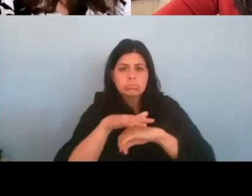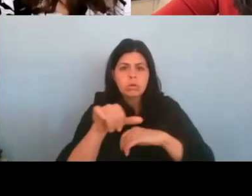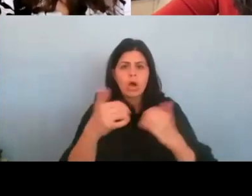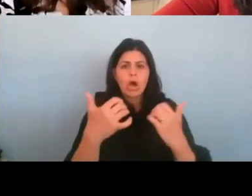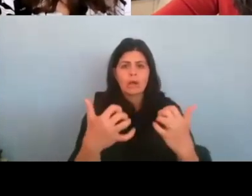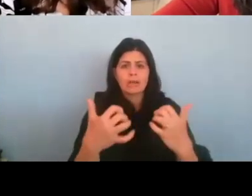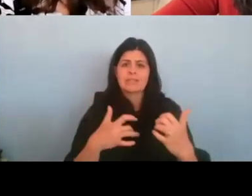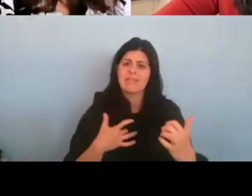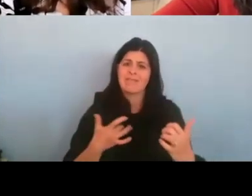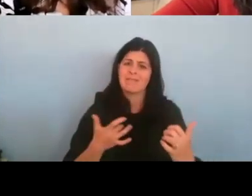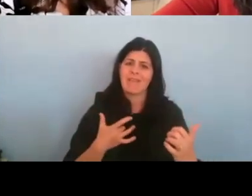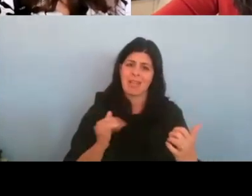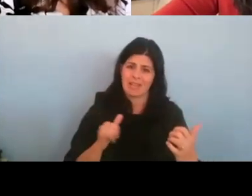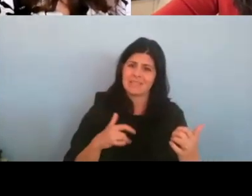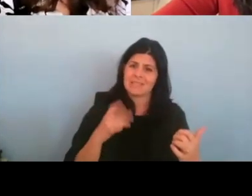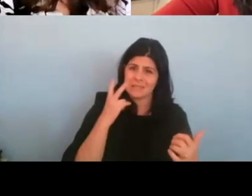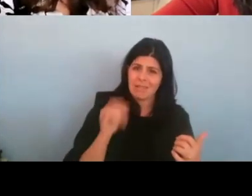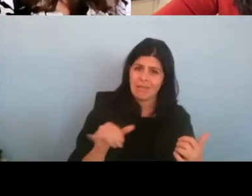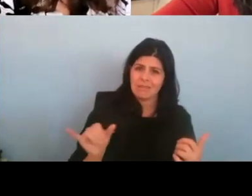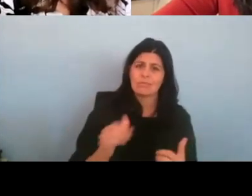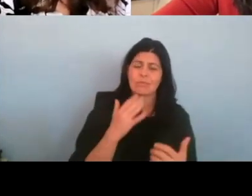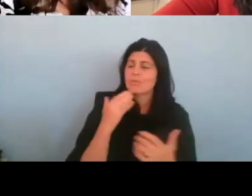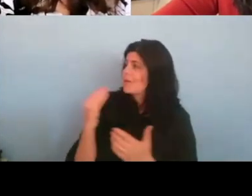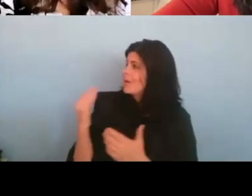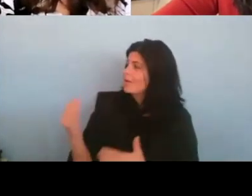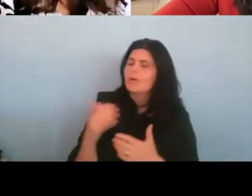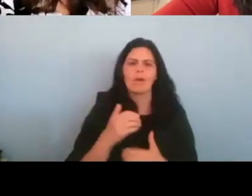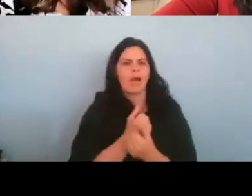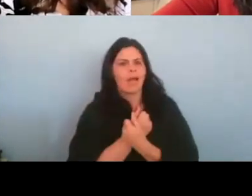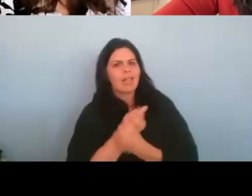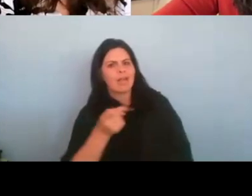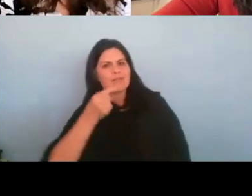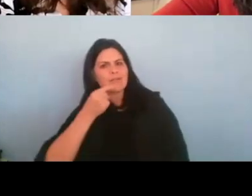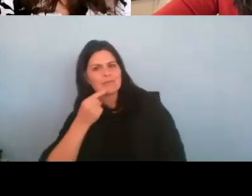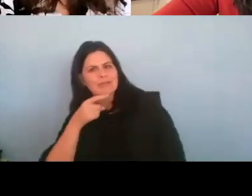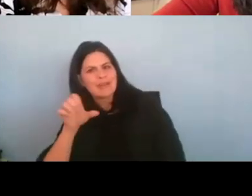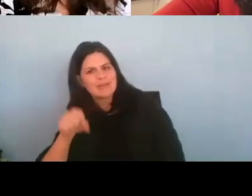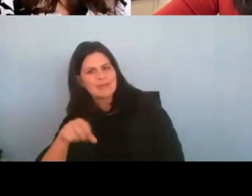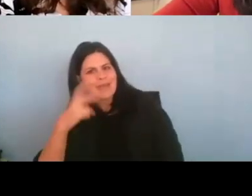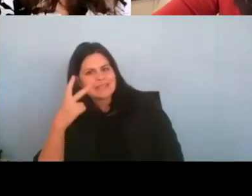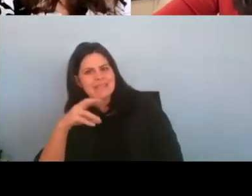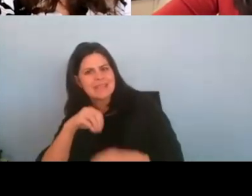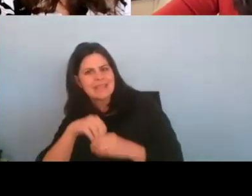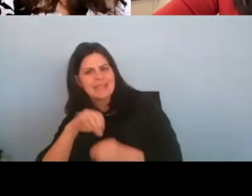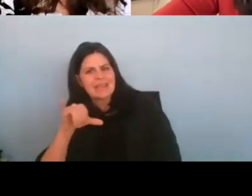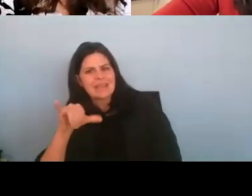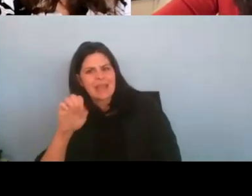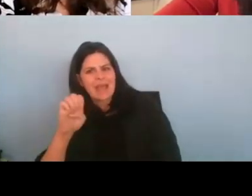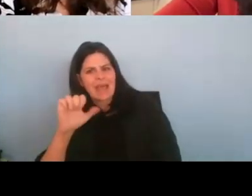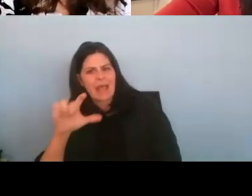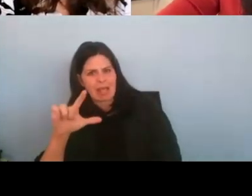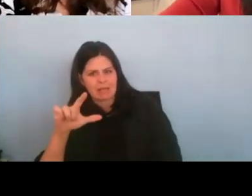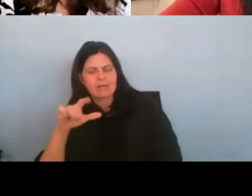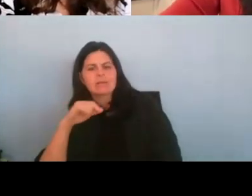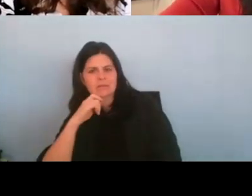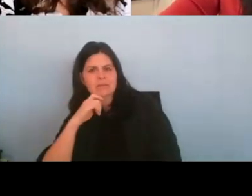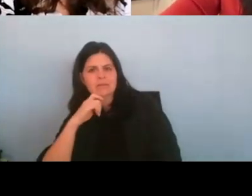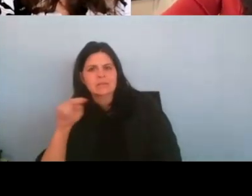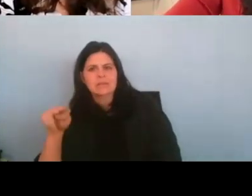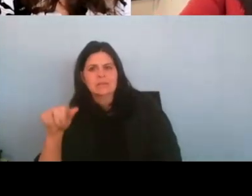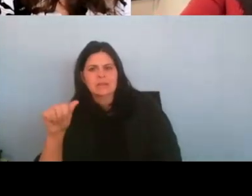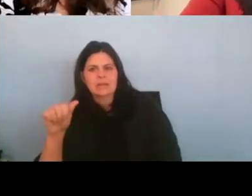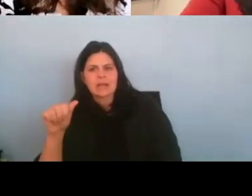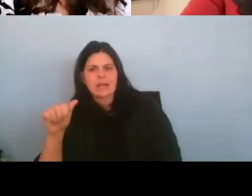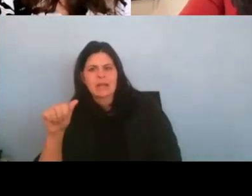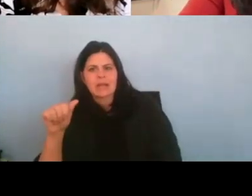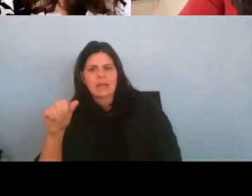Thank you. I love what you just said about how you can see it in Yael. Um, and, and Naomi, one of the things that I really